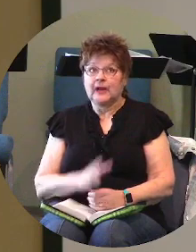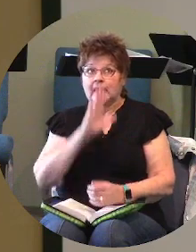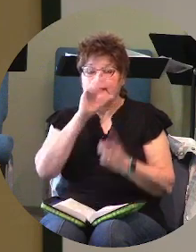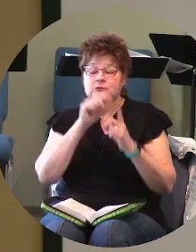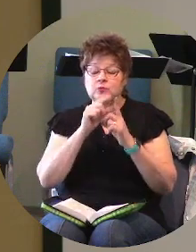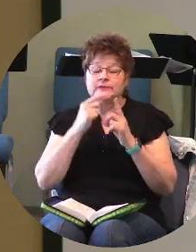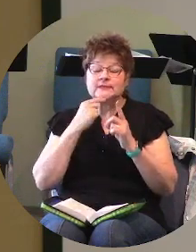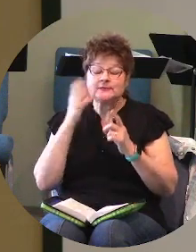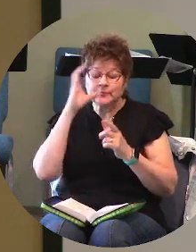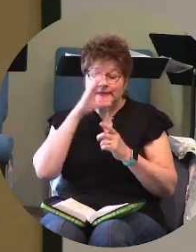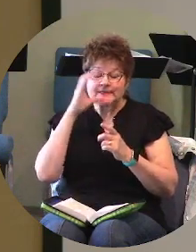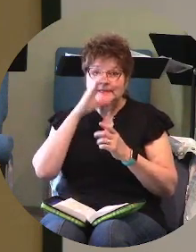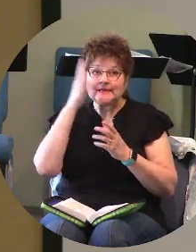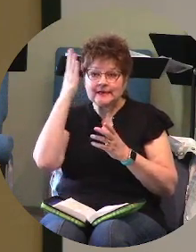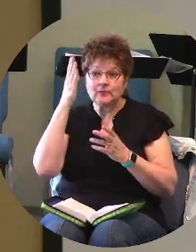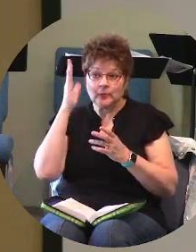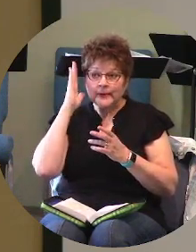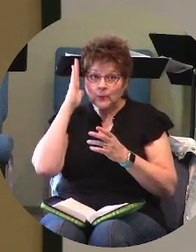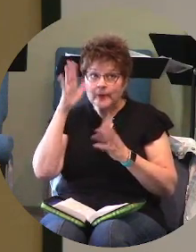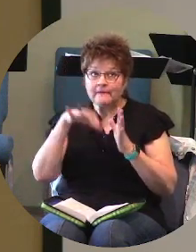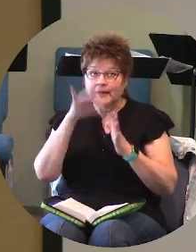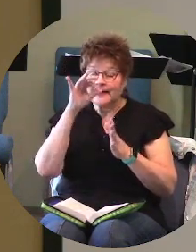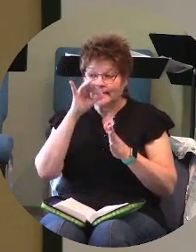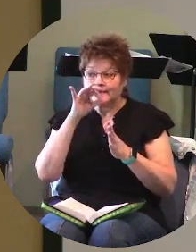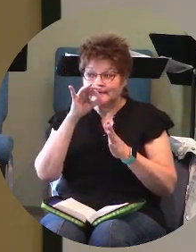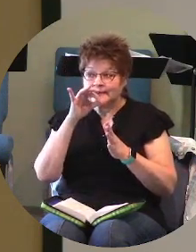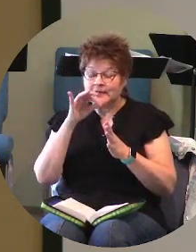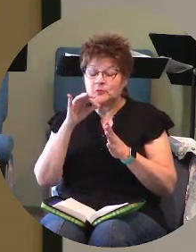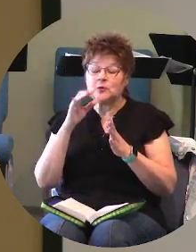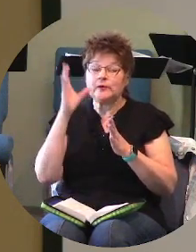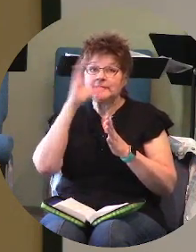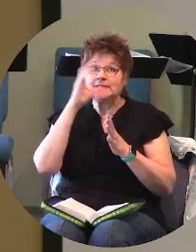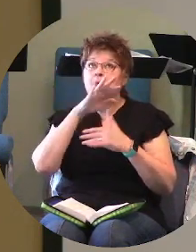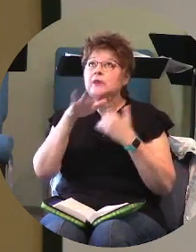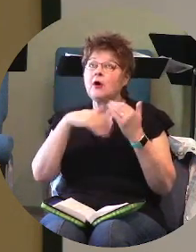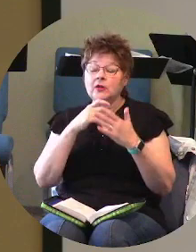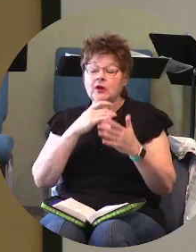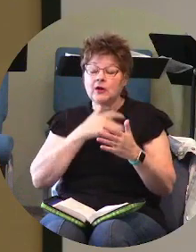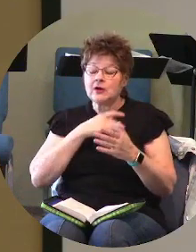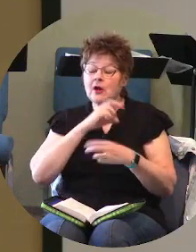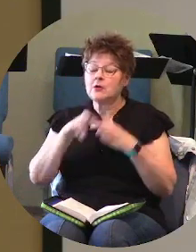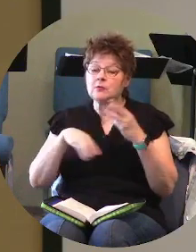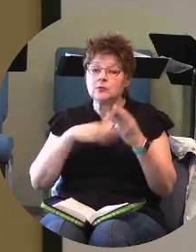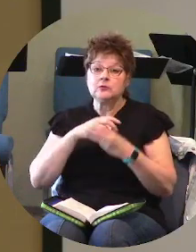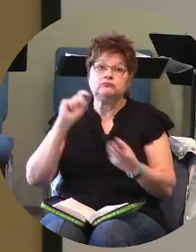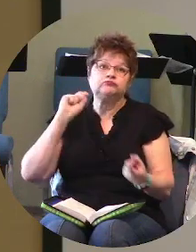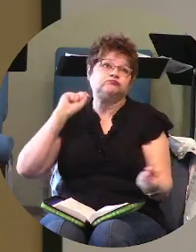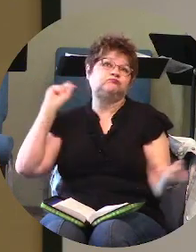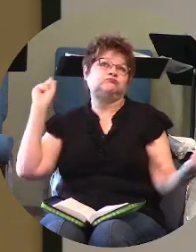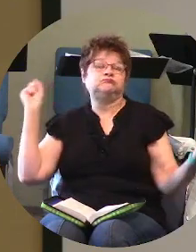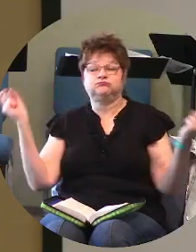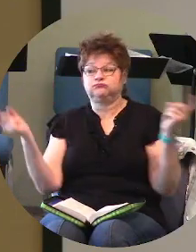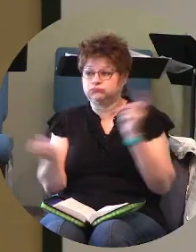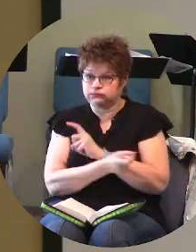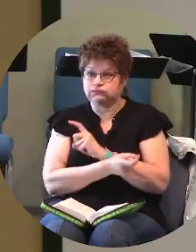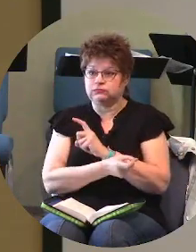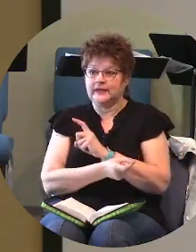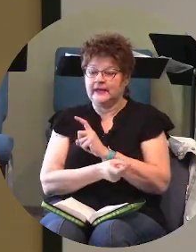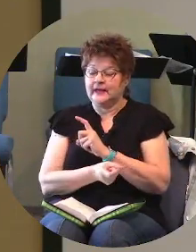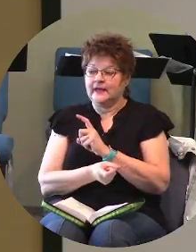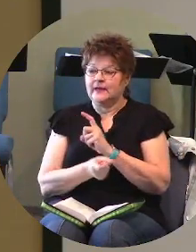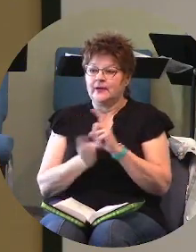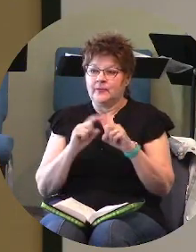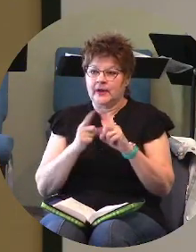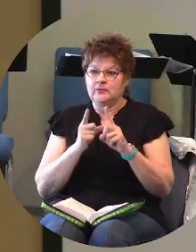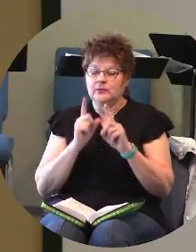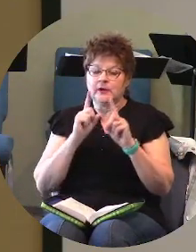if we seek him we'll find him and when we seek him with all our heart man our world changes and yet we're going to